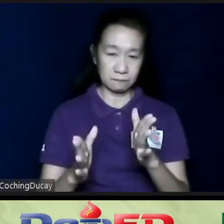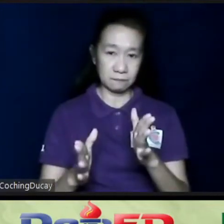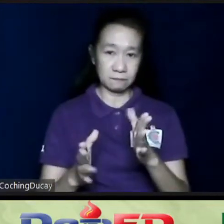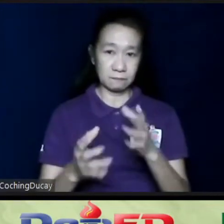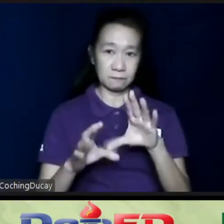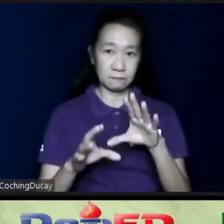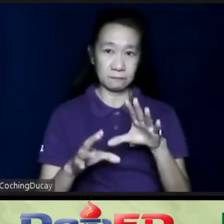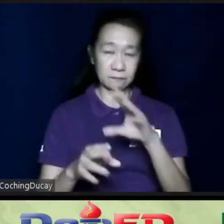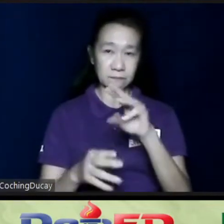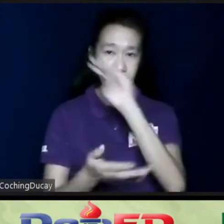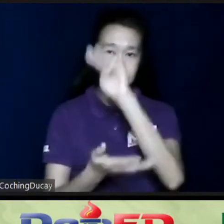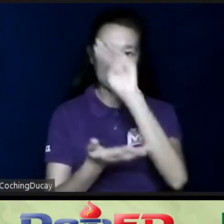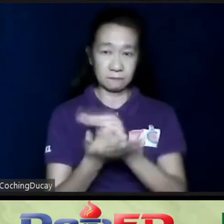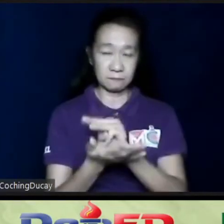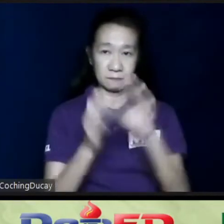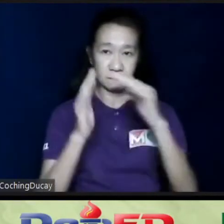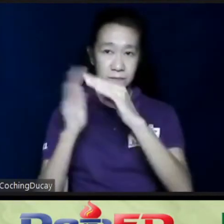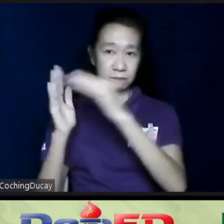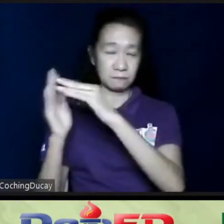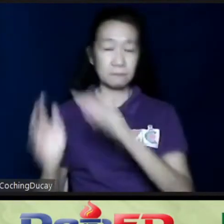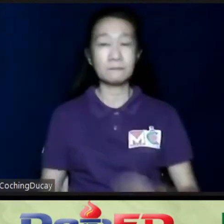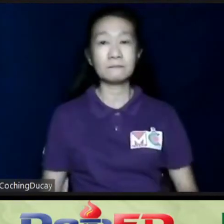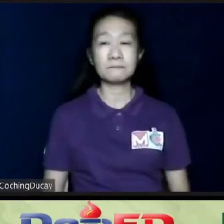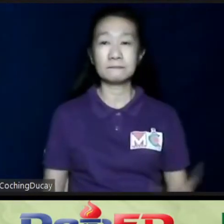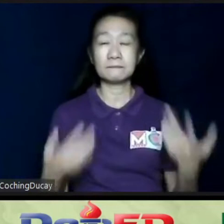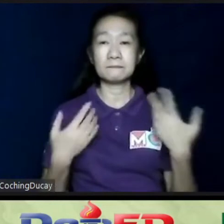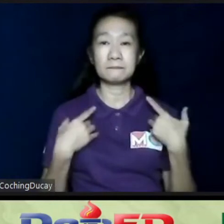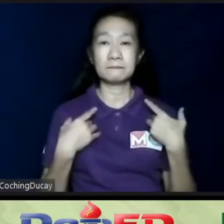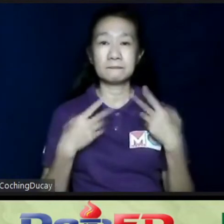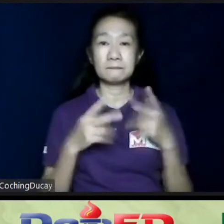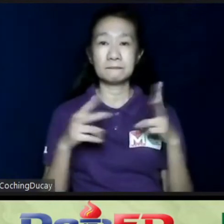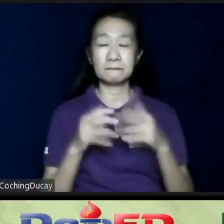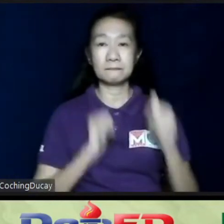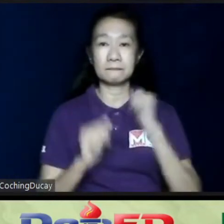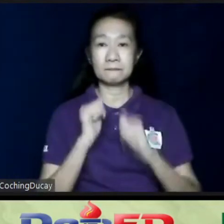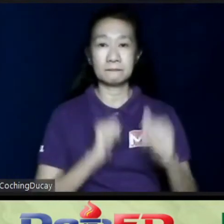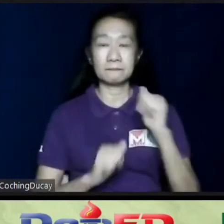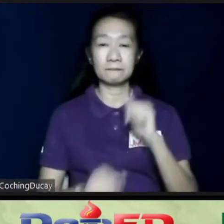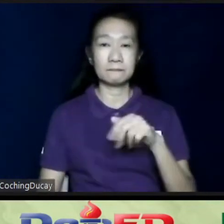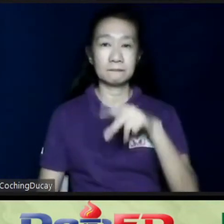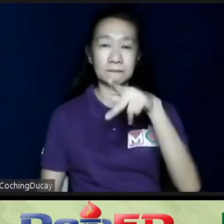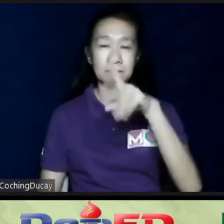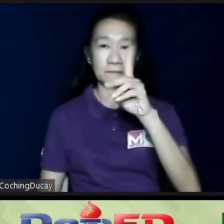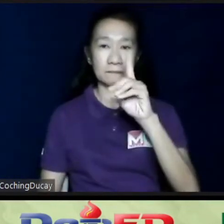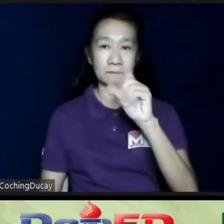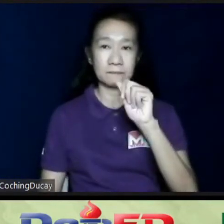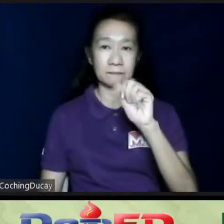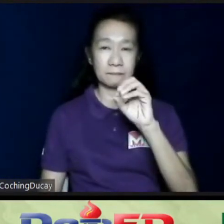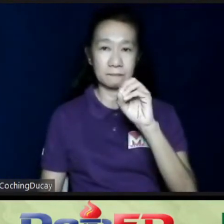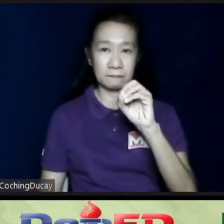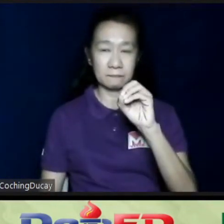Mandaluyong City, they have a very active Persons with Disabilities Affairs Office headed by WENA.